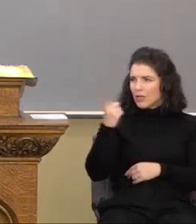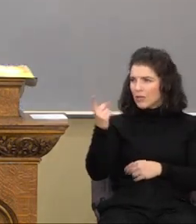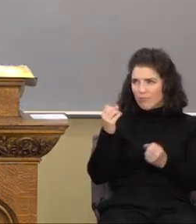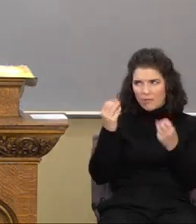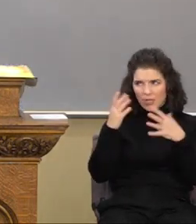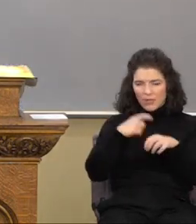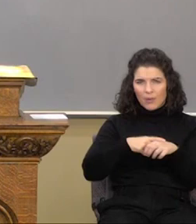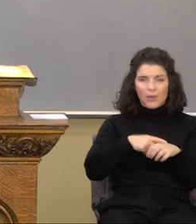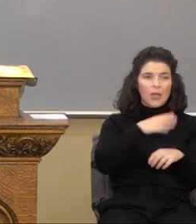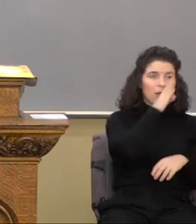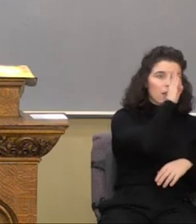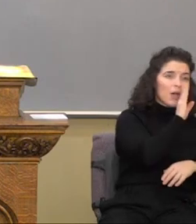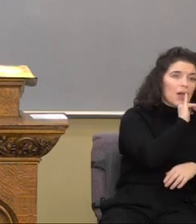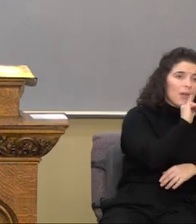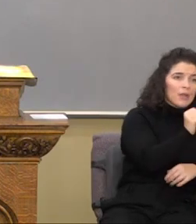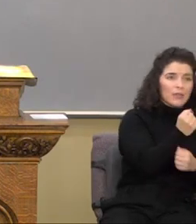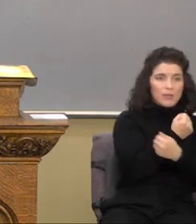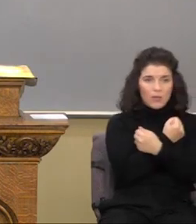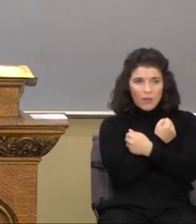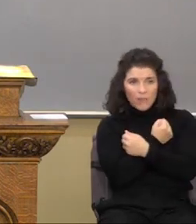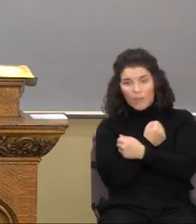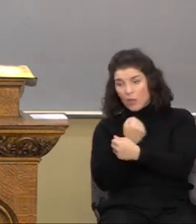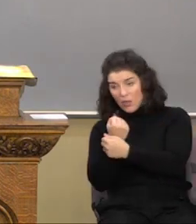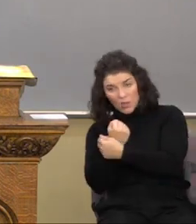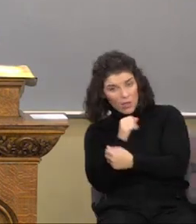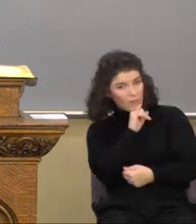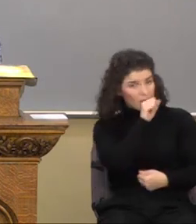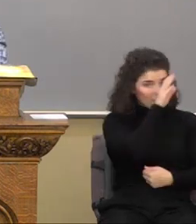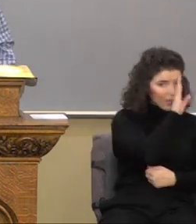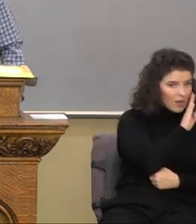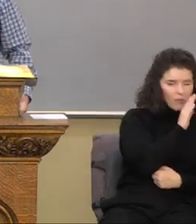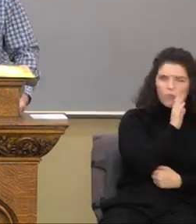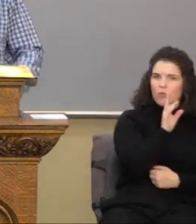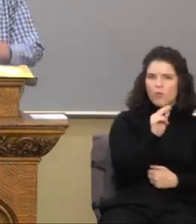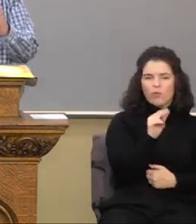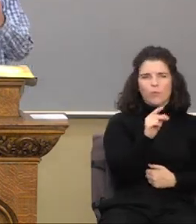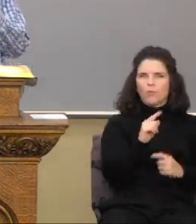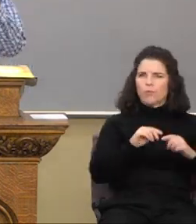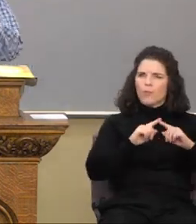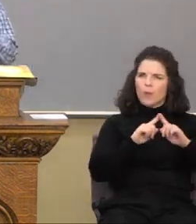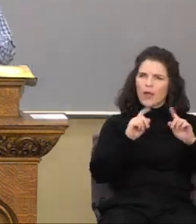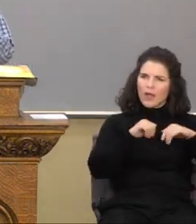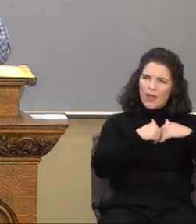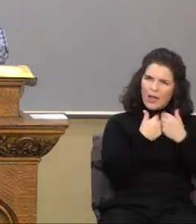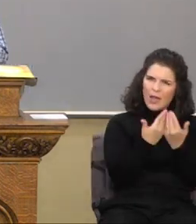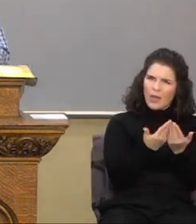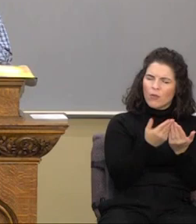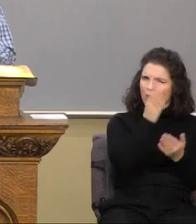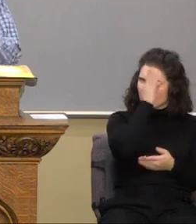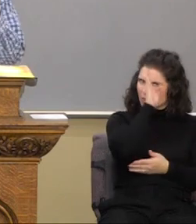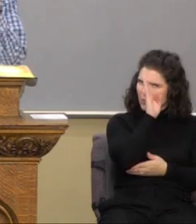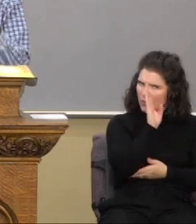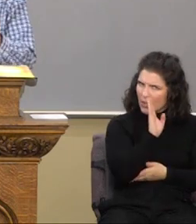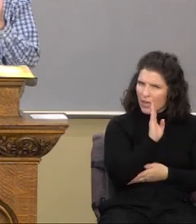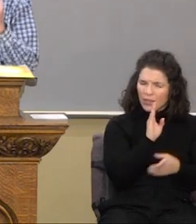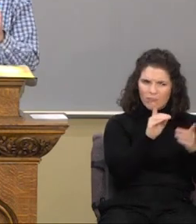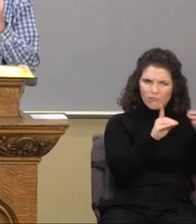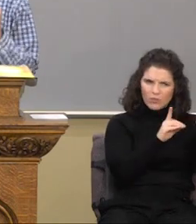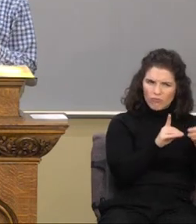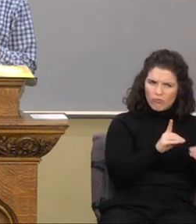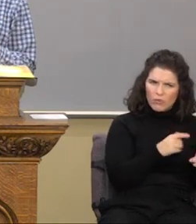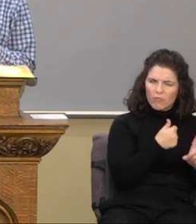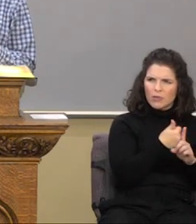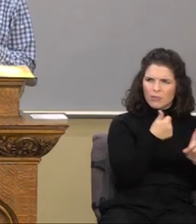God? Of course not. We understand that, right? But how do you define, how does God define